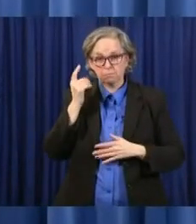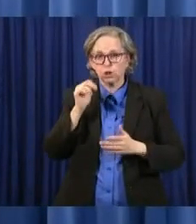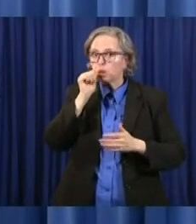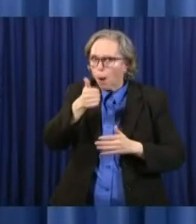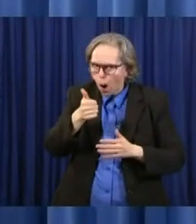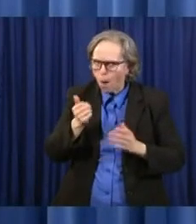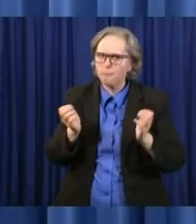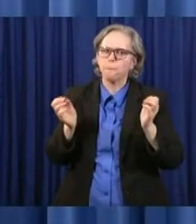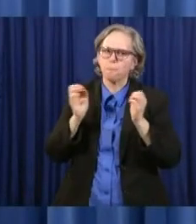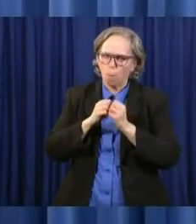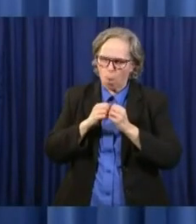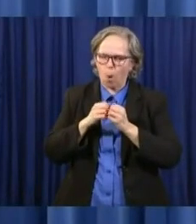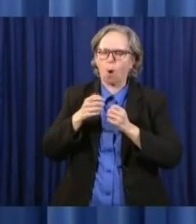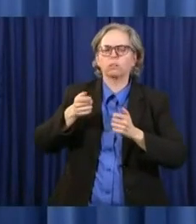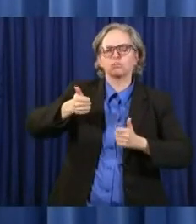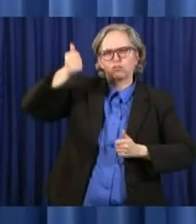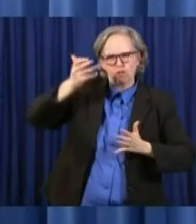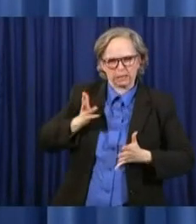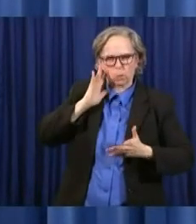details in regard to that.